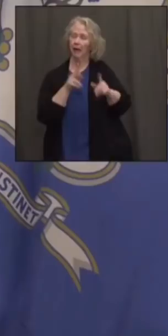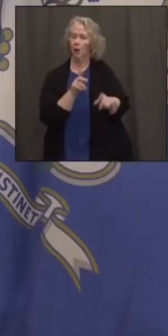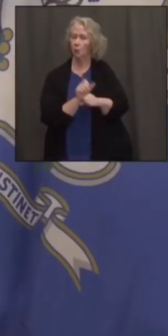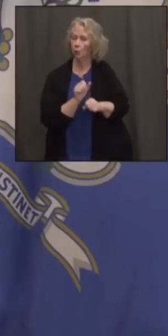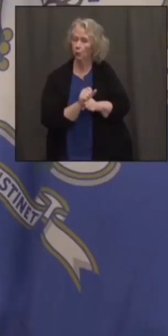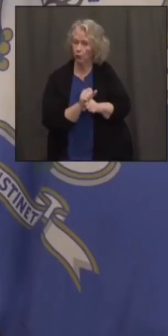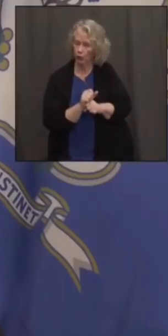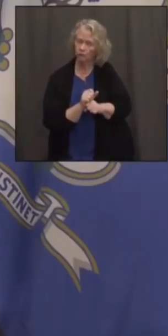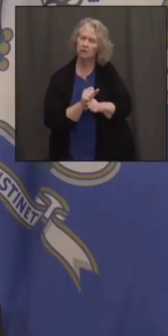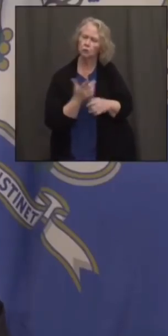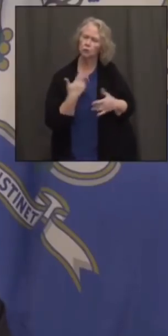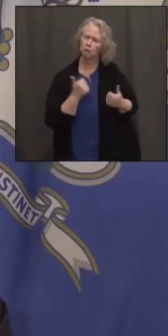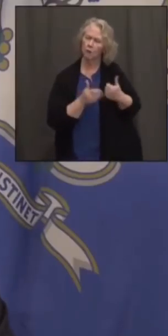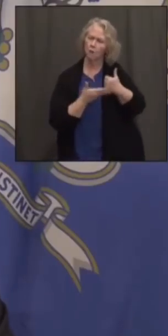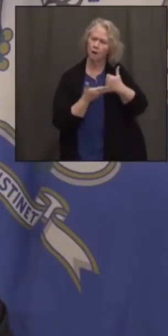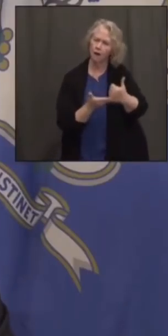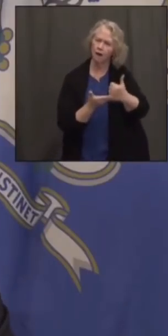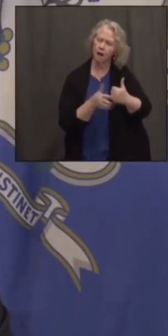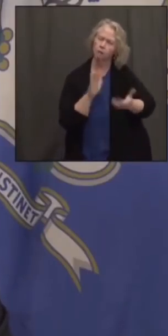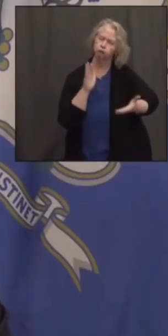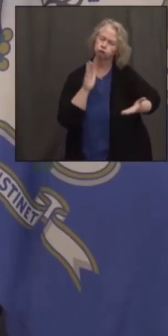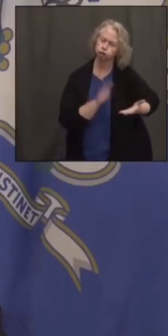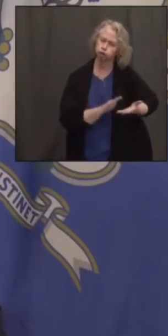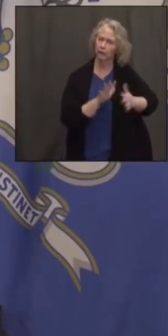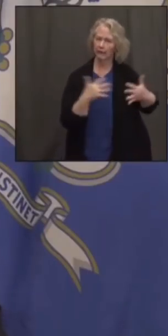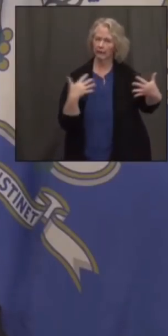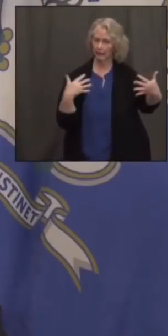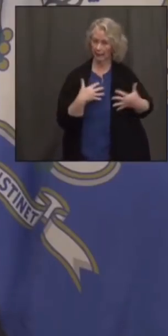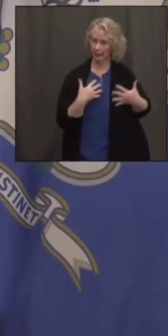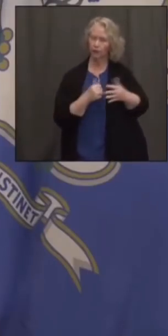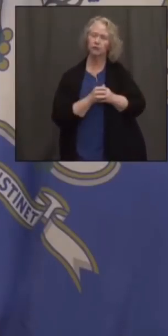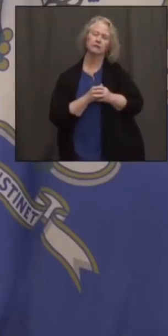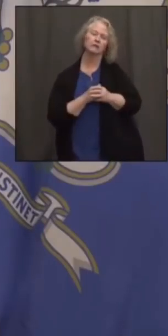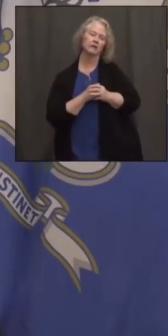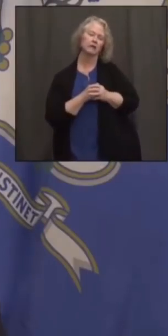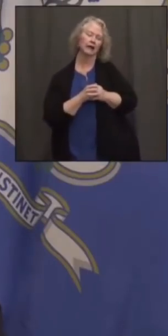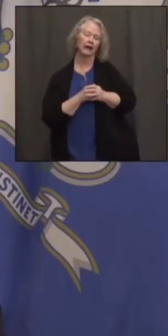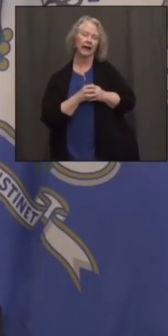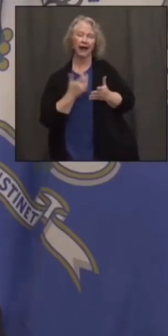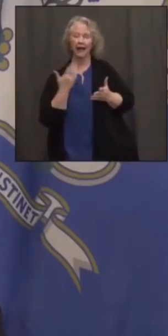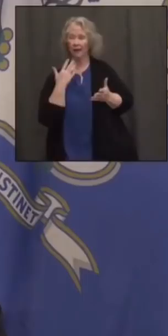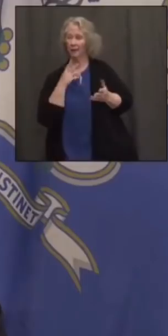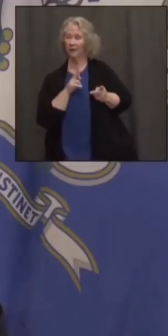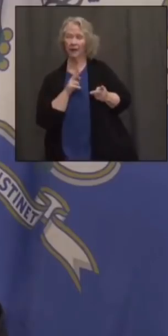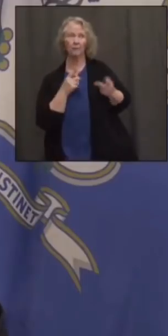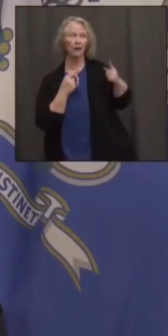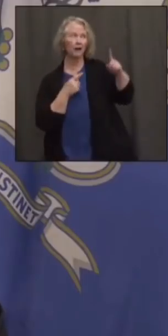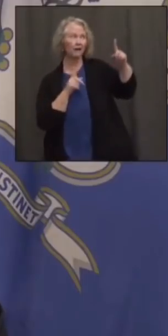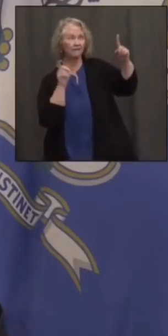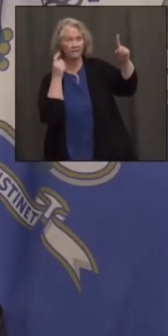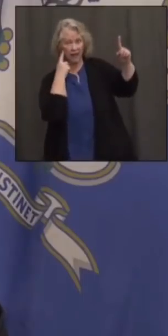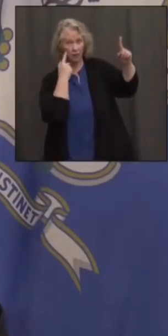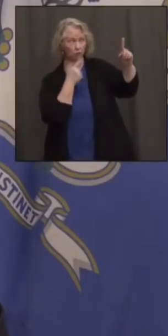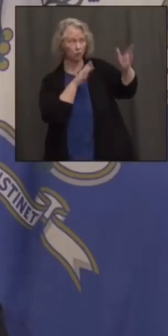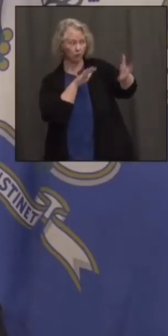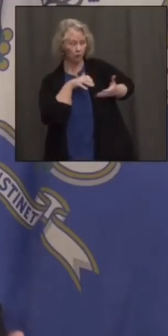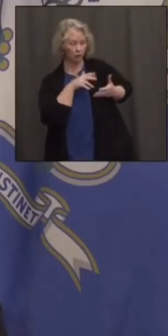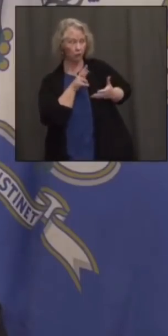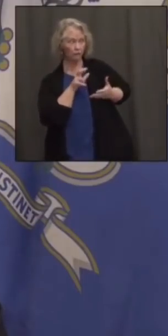So we're trying to address all those concerns. I know people are worried about the extra $300 the federal government gives you.